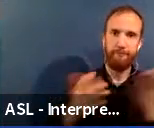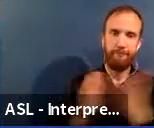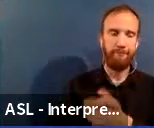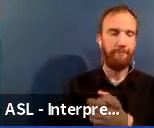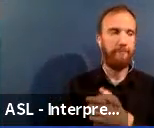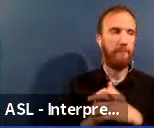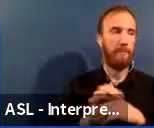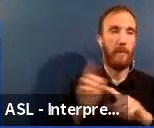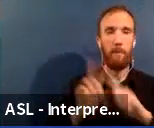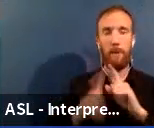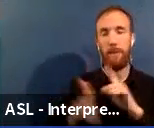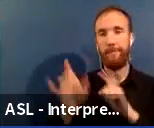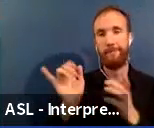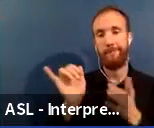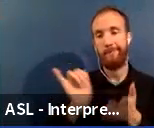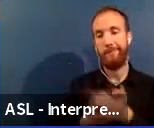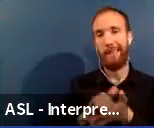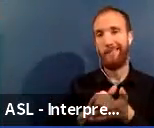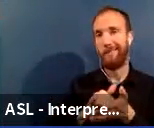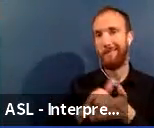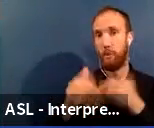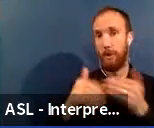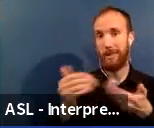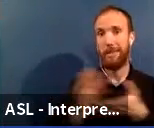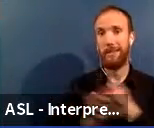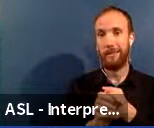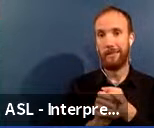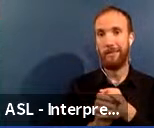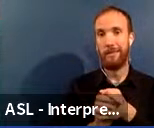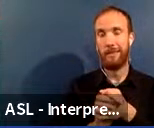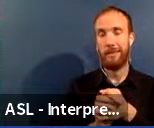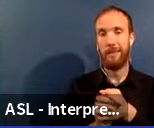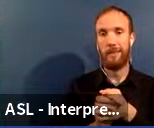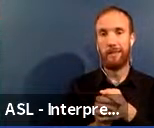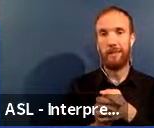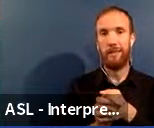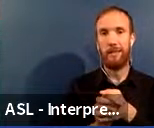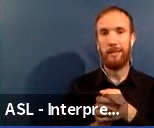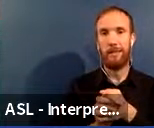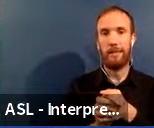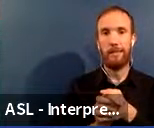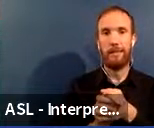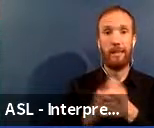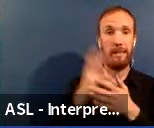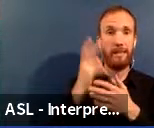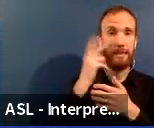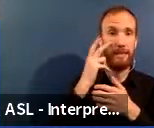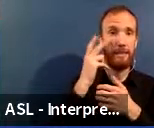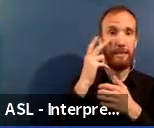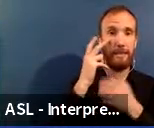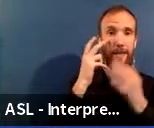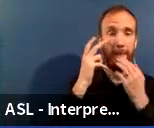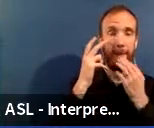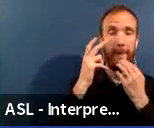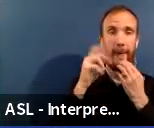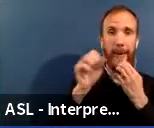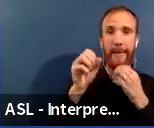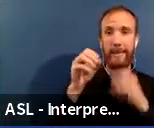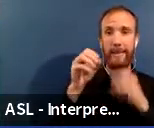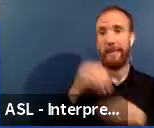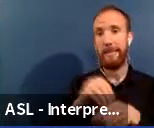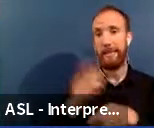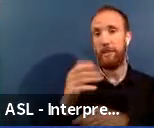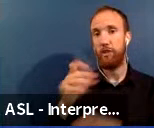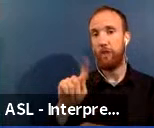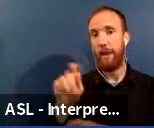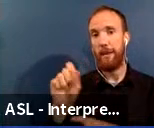the, the, the process. And I, and I do see in the chat. So, um, principal, you are, you are working on the, on the correct path, um, to get some of these